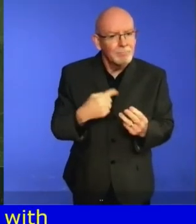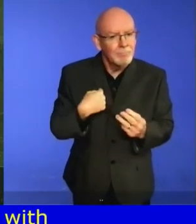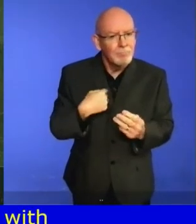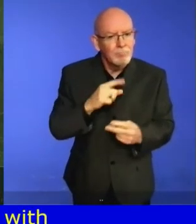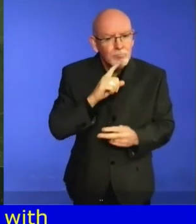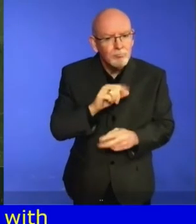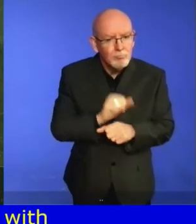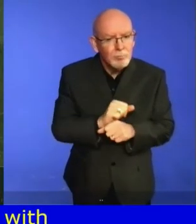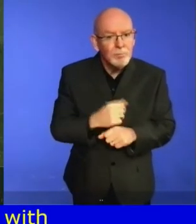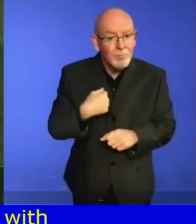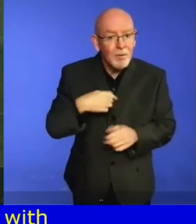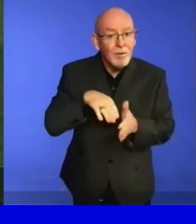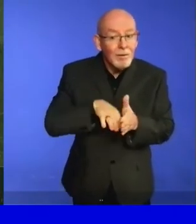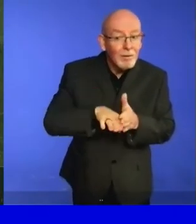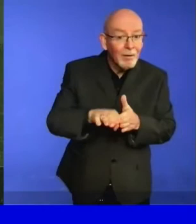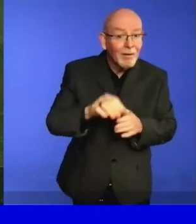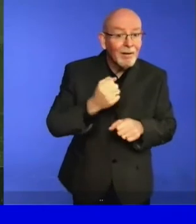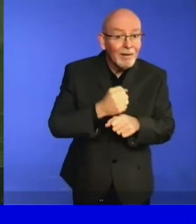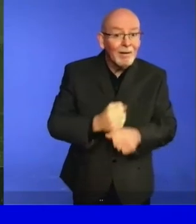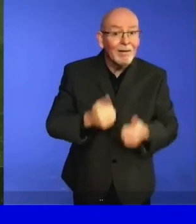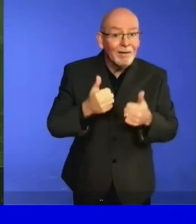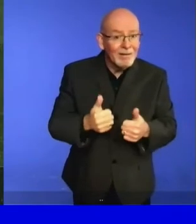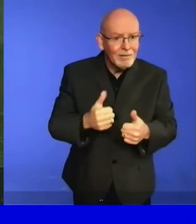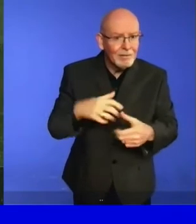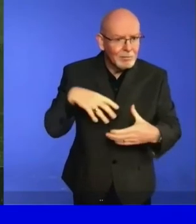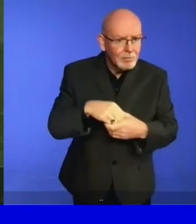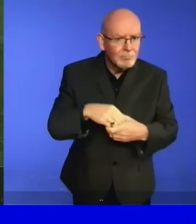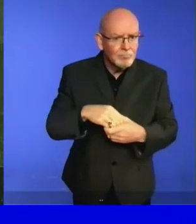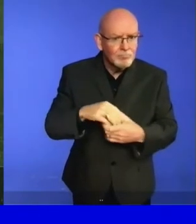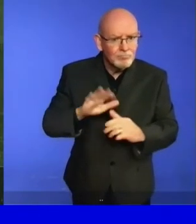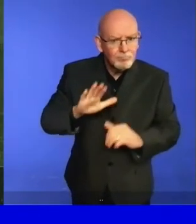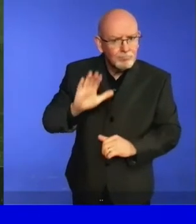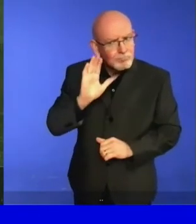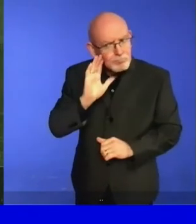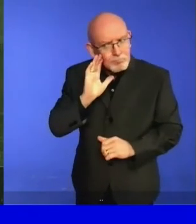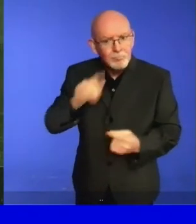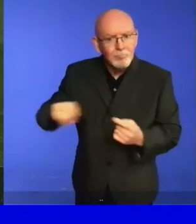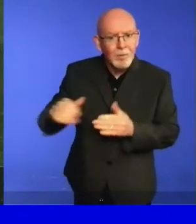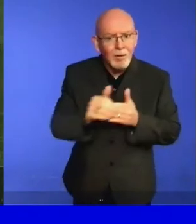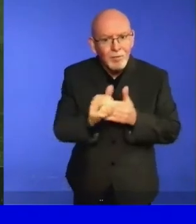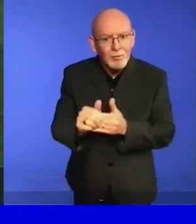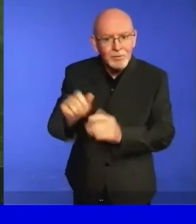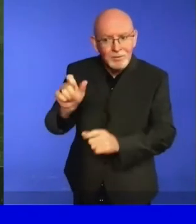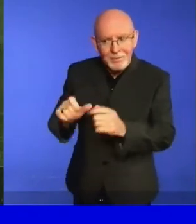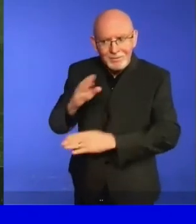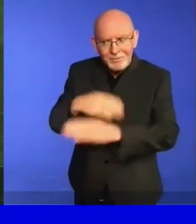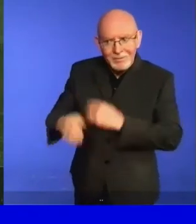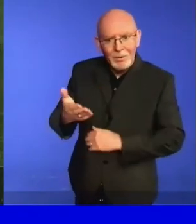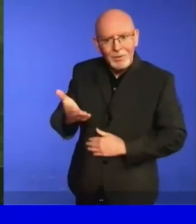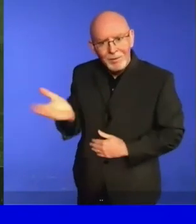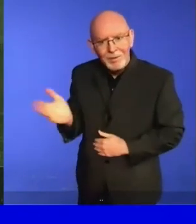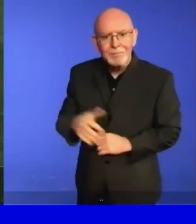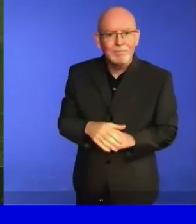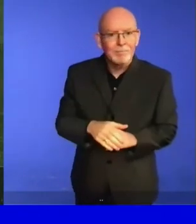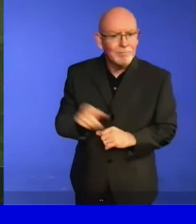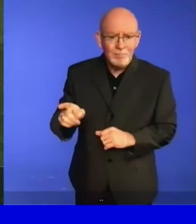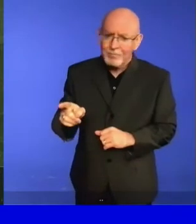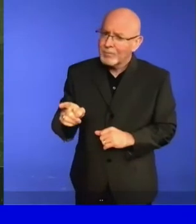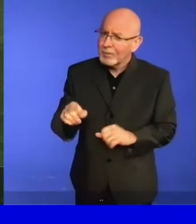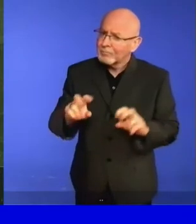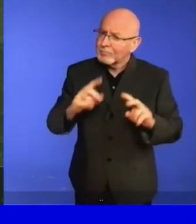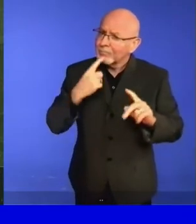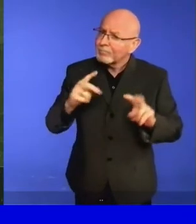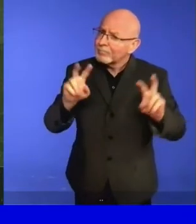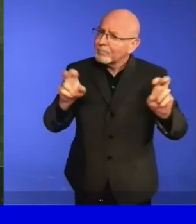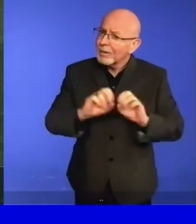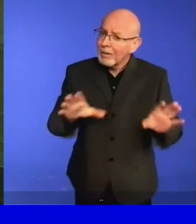let us highlight the experience and leadership of persons with disabilities in addressing COVID-19. At the same